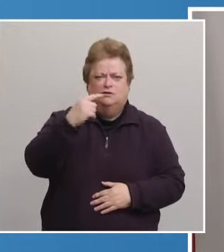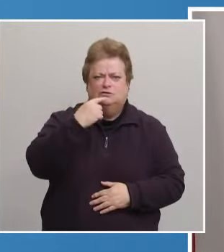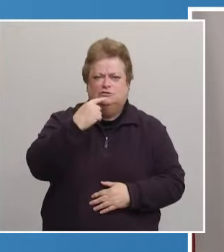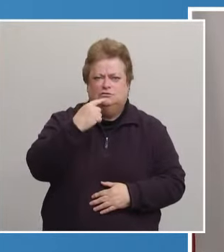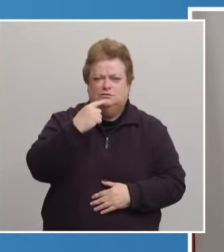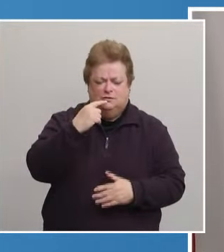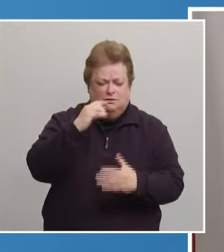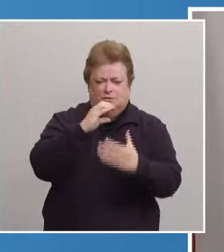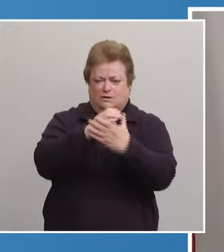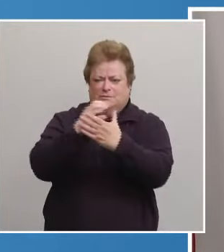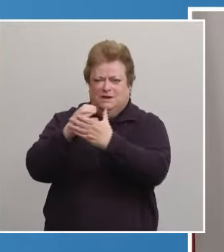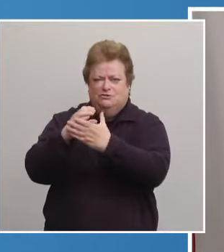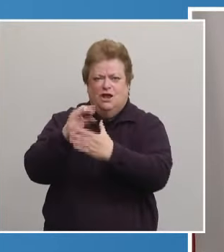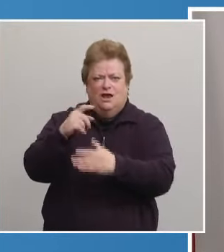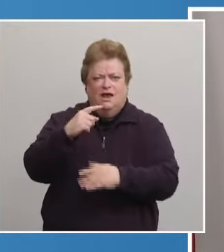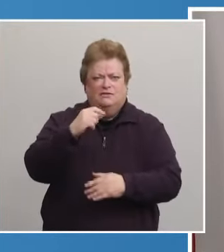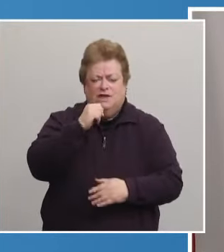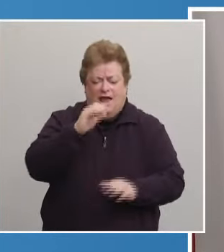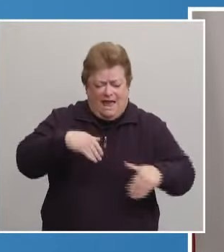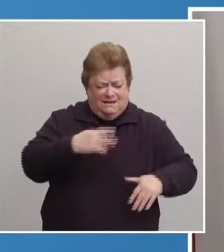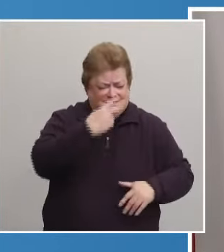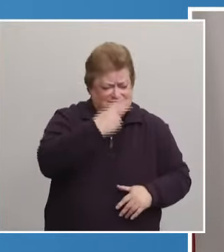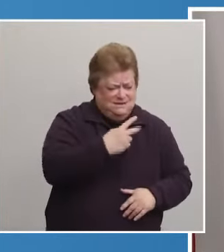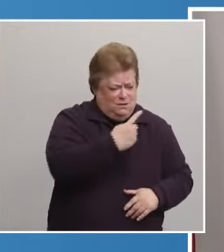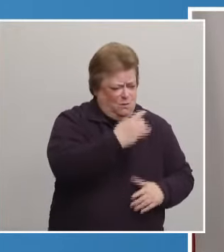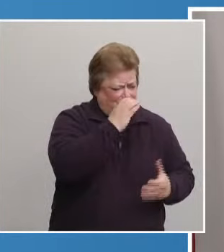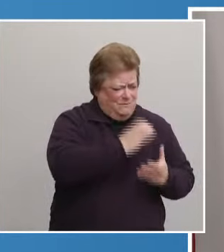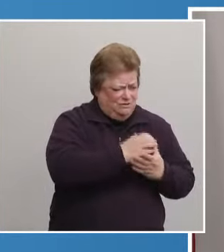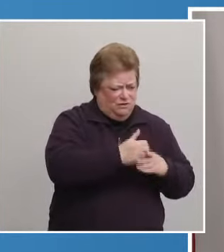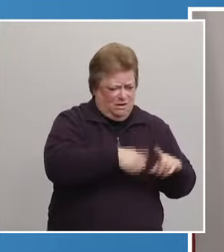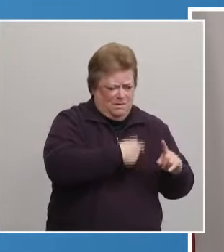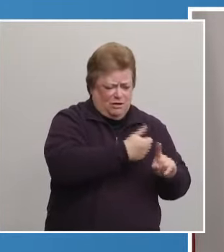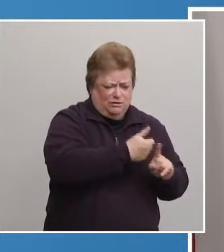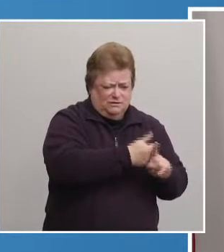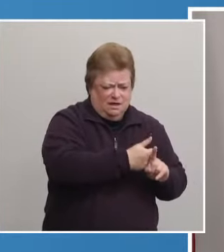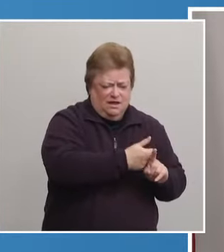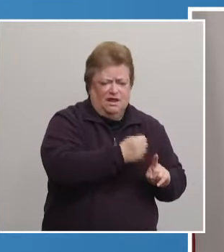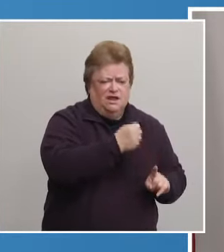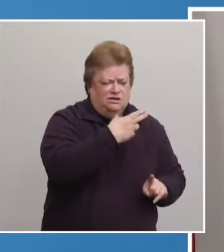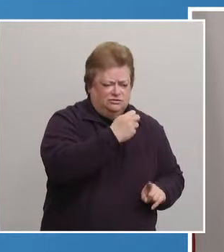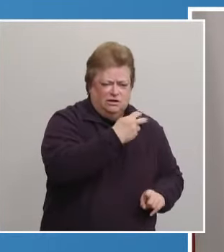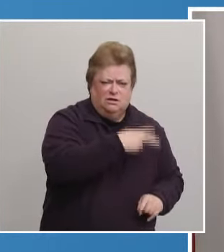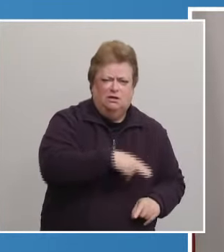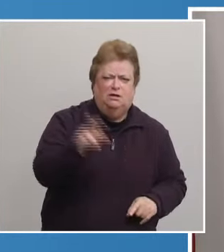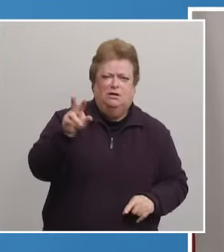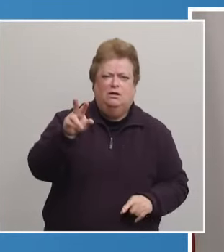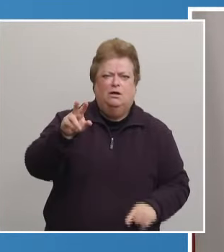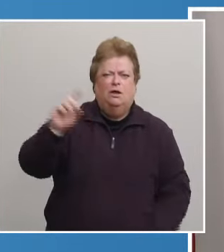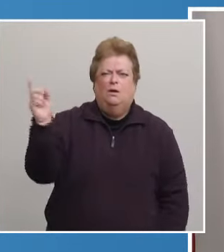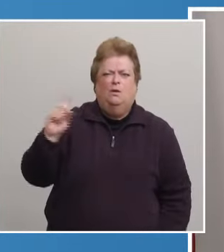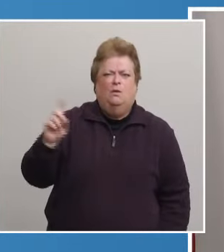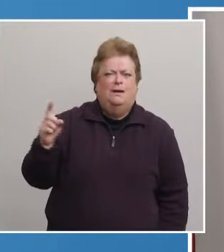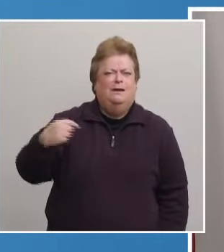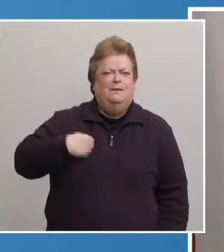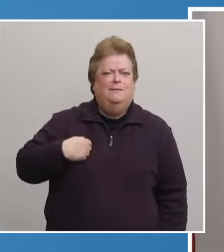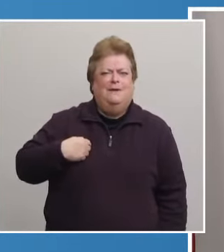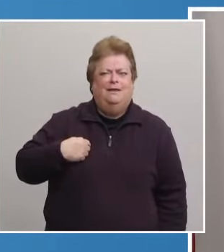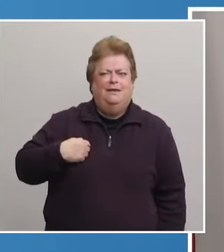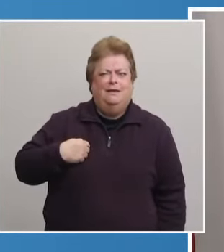yet having seen a single picture of herself exclaimed in classic toddler style, where's me?